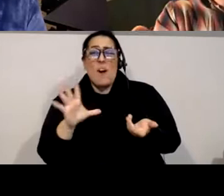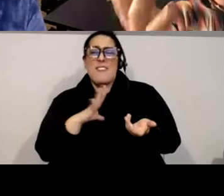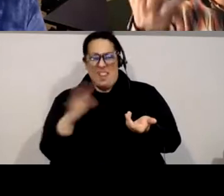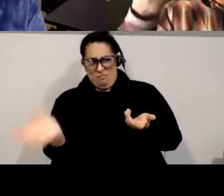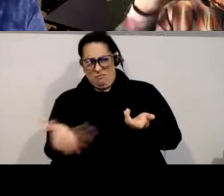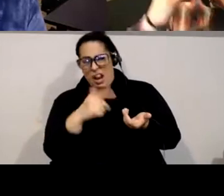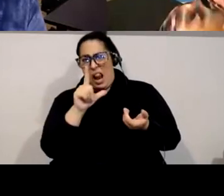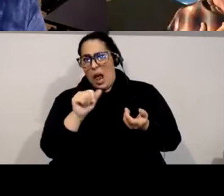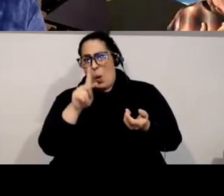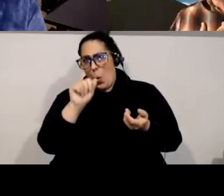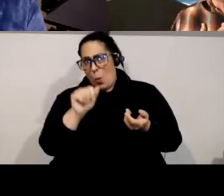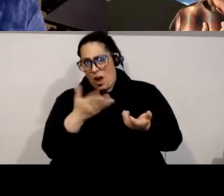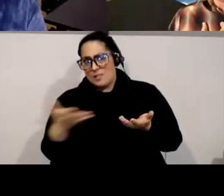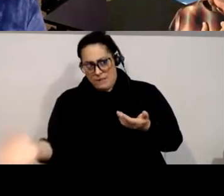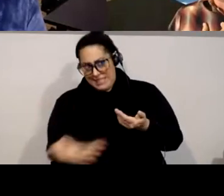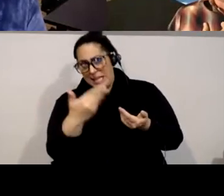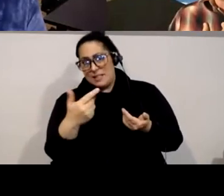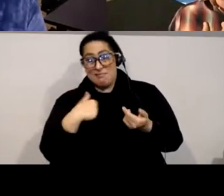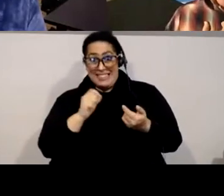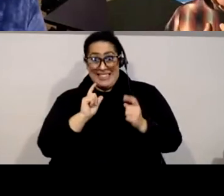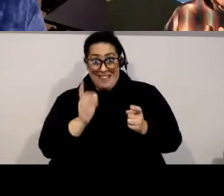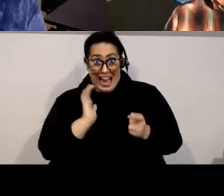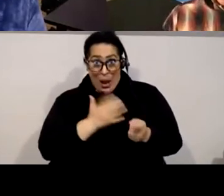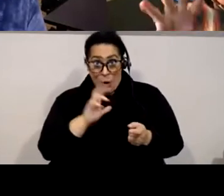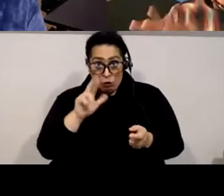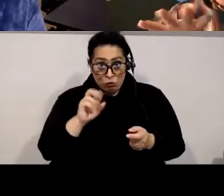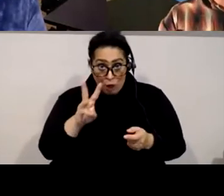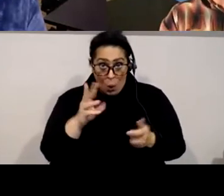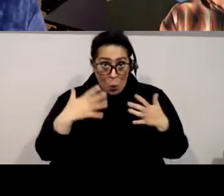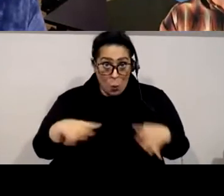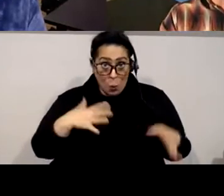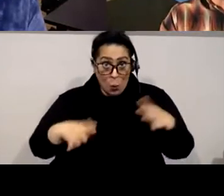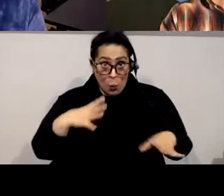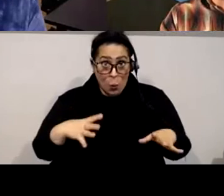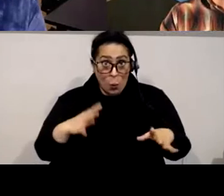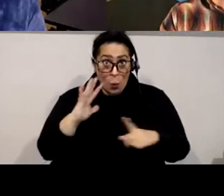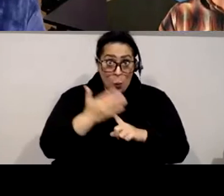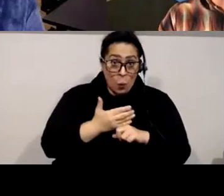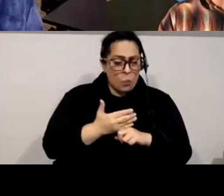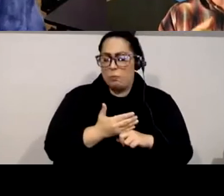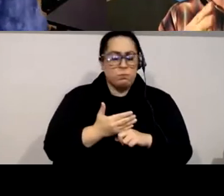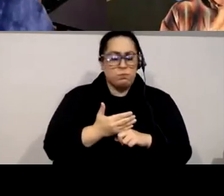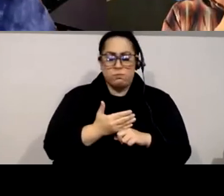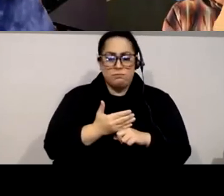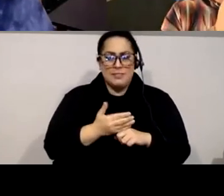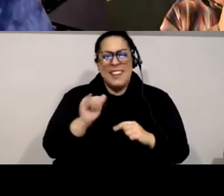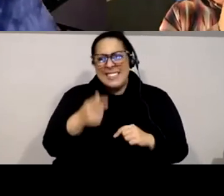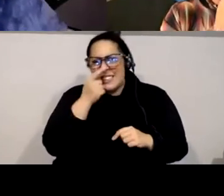but we're not giving you our stuff right yeah and and the thing that i wanted to kind of pull out there is is